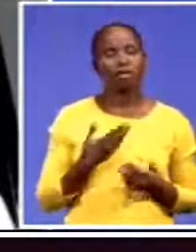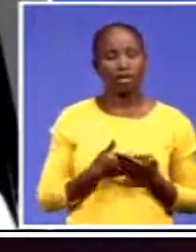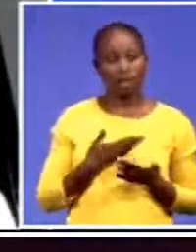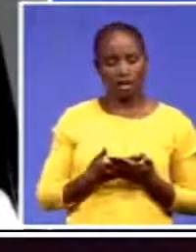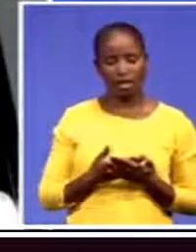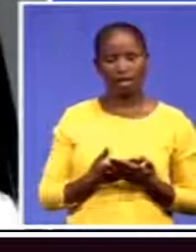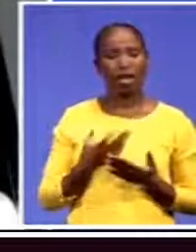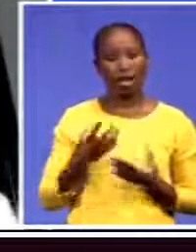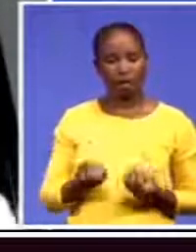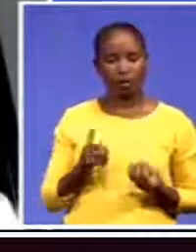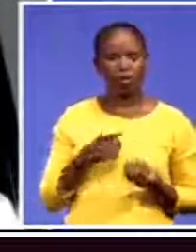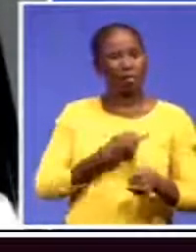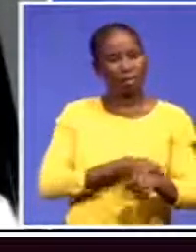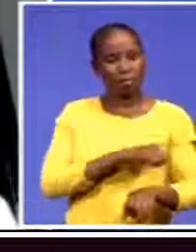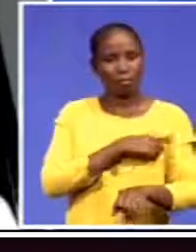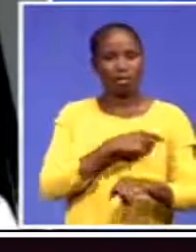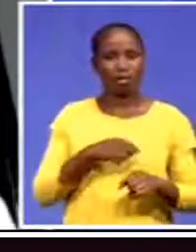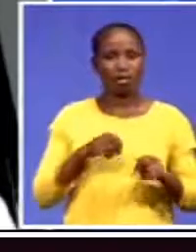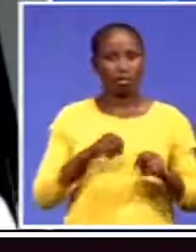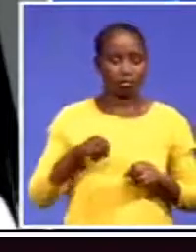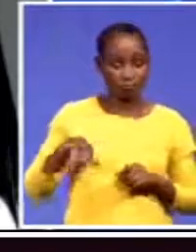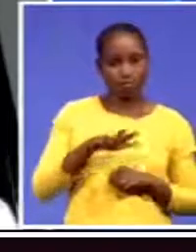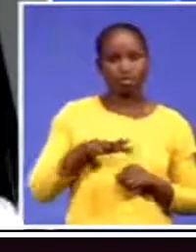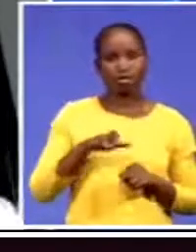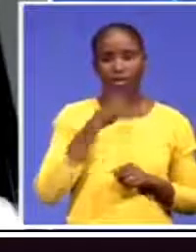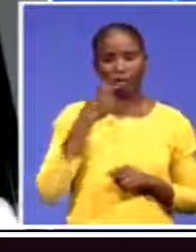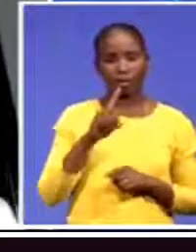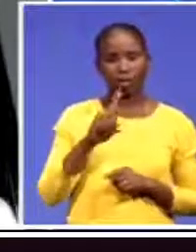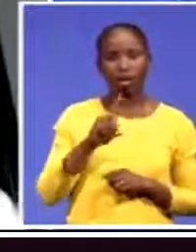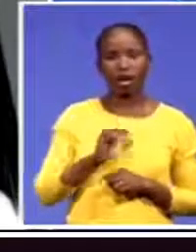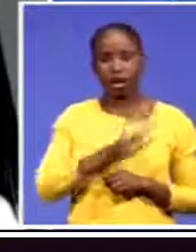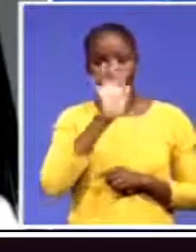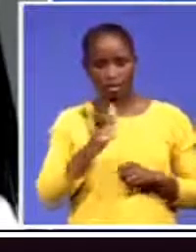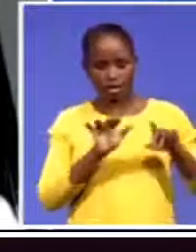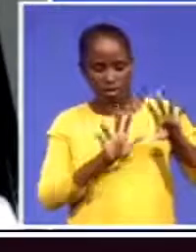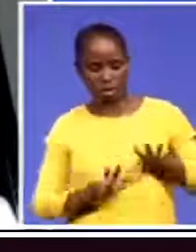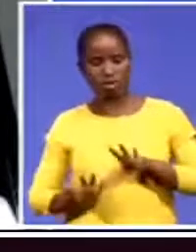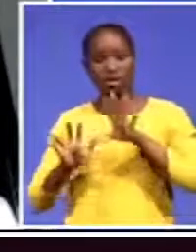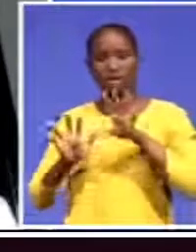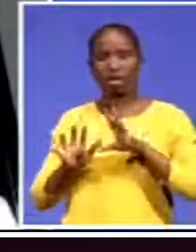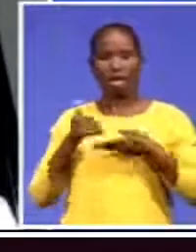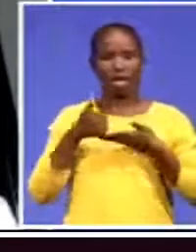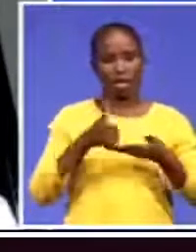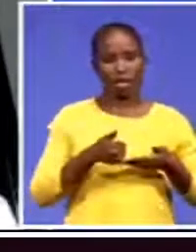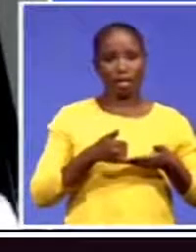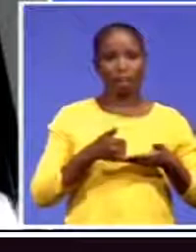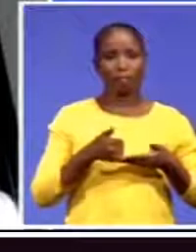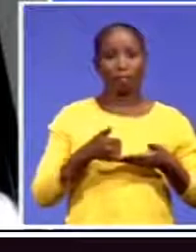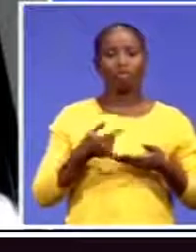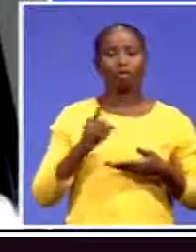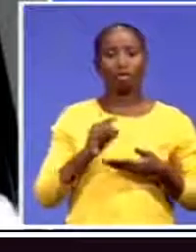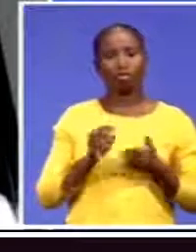as the continent called the African Continental Free Trade Area, which is designed to boost intra-African trade by about 52.3%